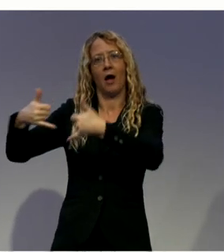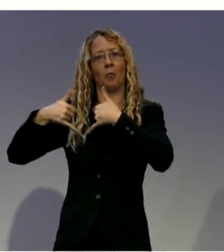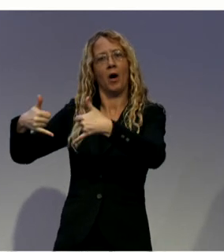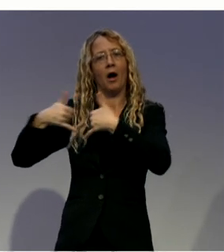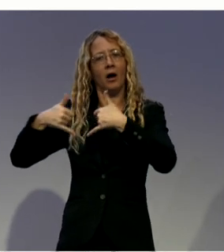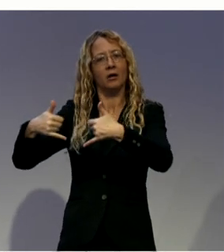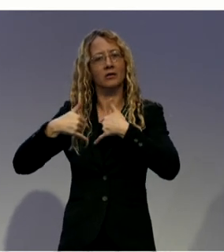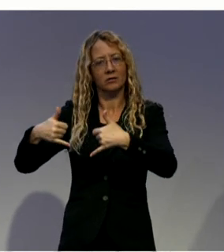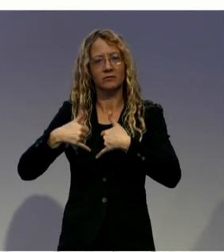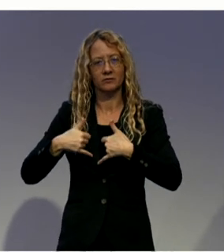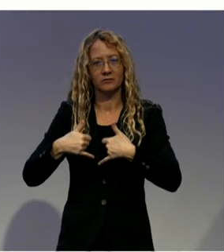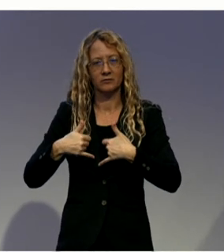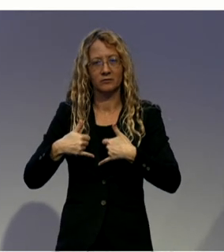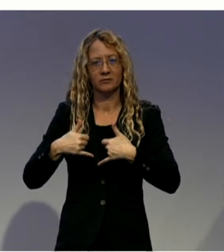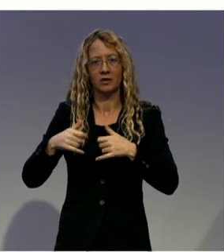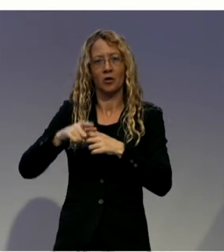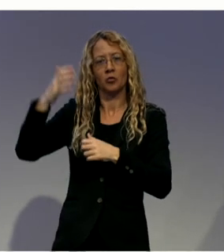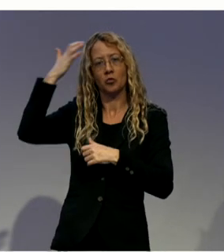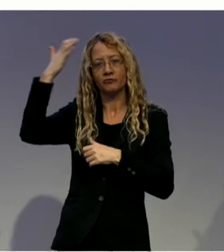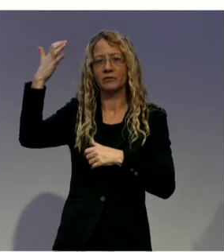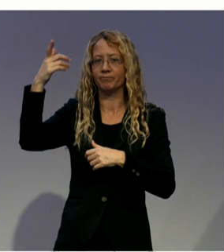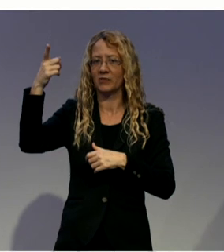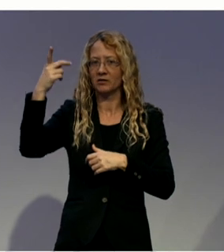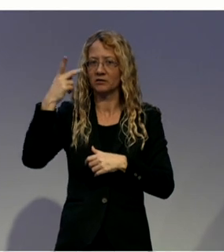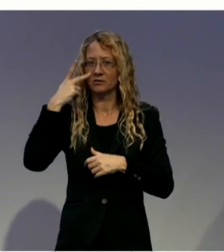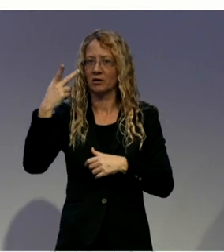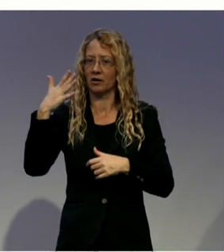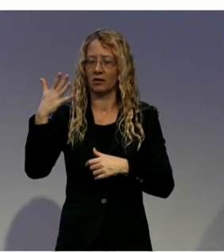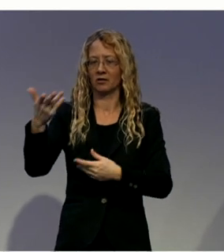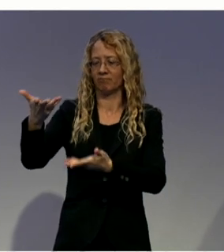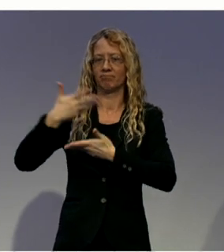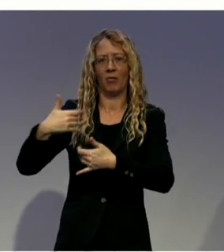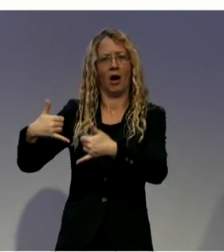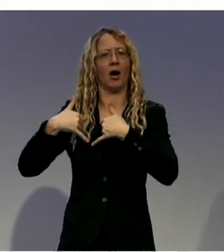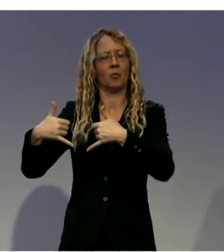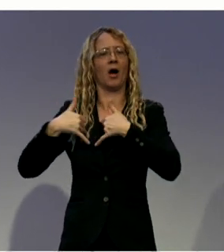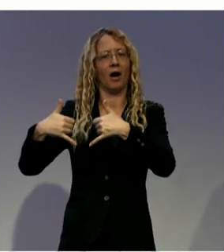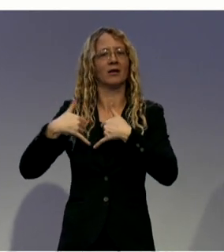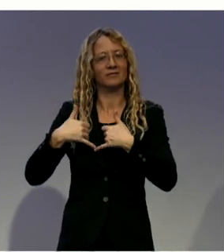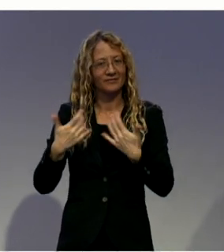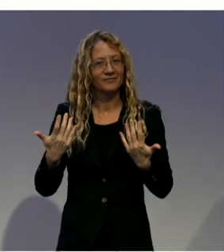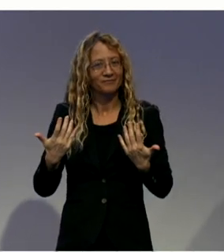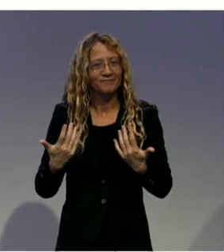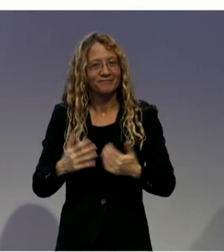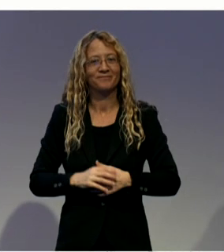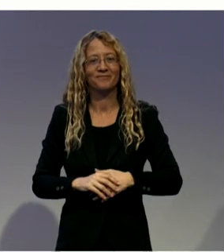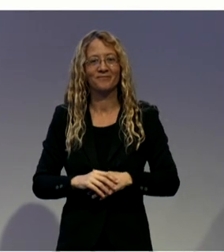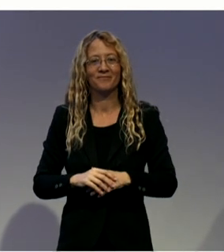cannot solely be on our clients. We have to focus on keeping the doors open.